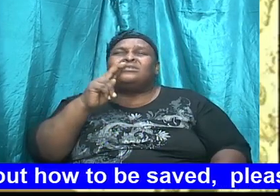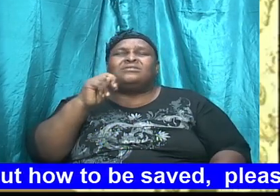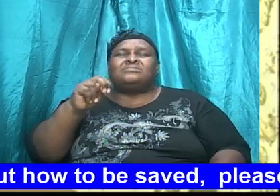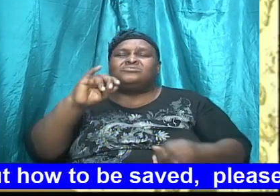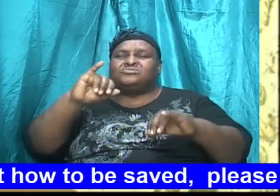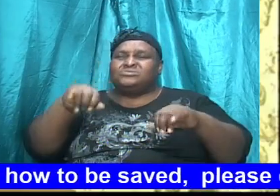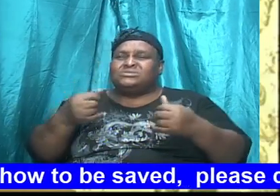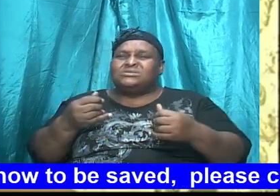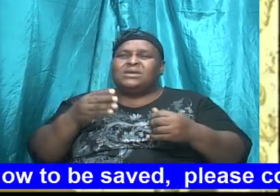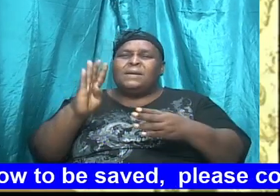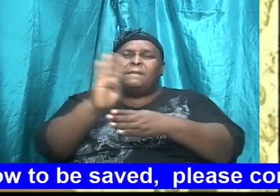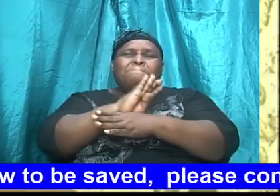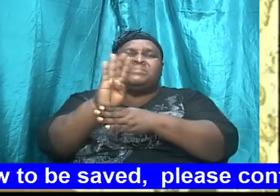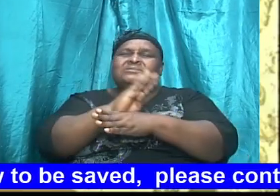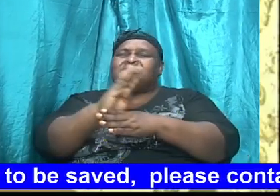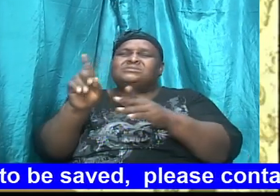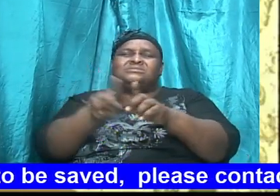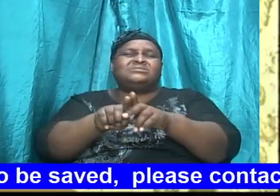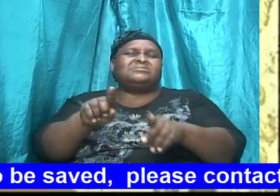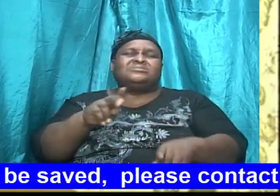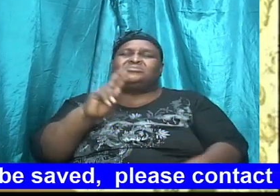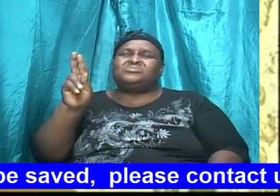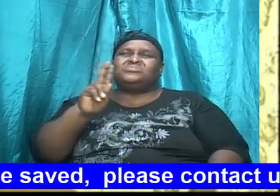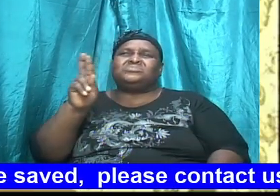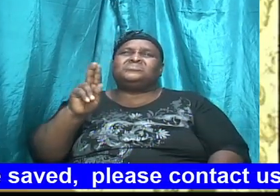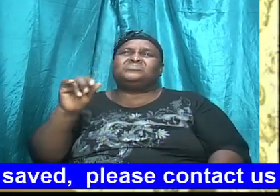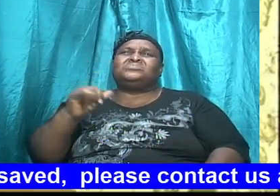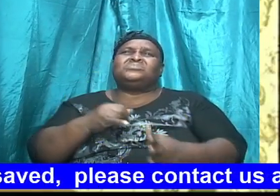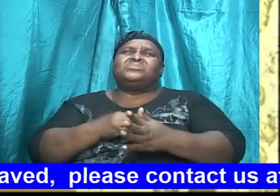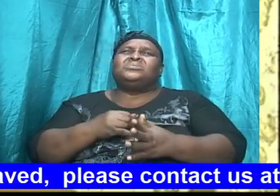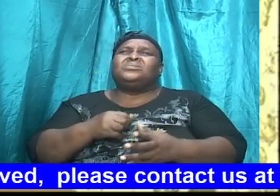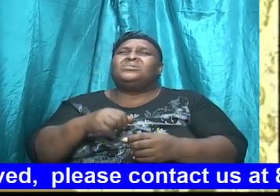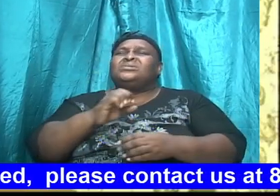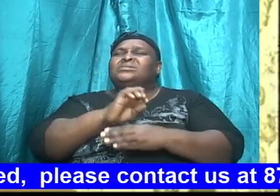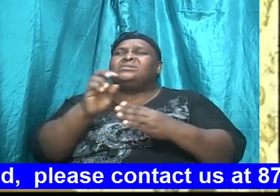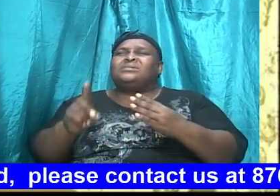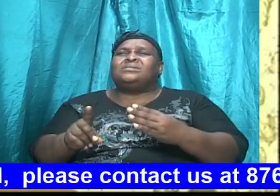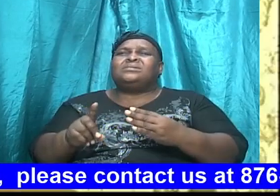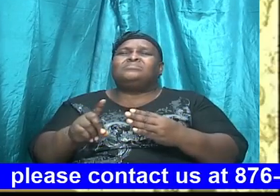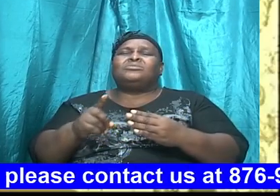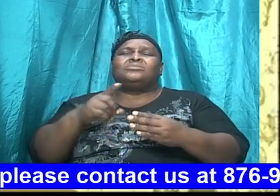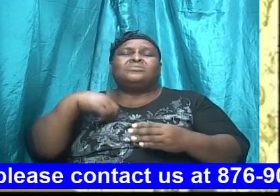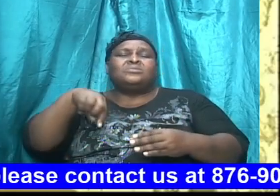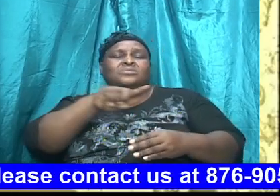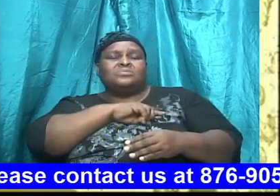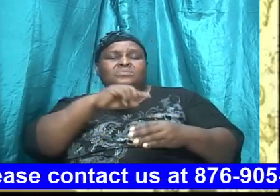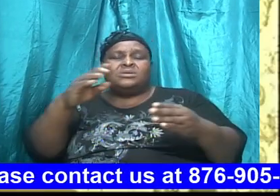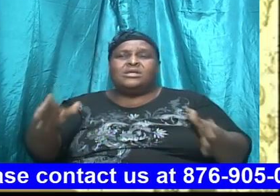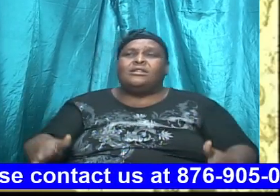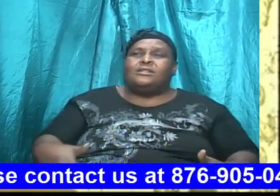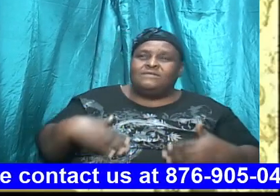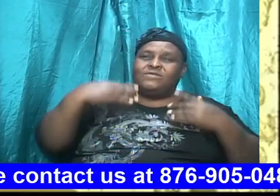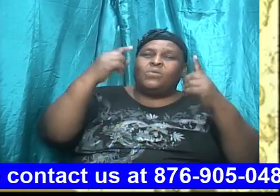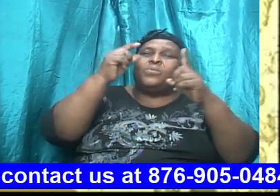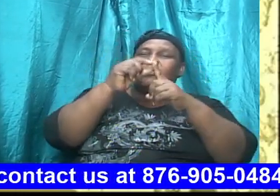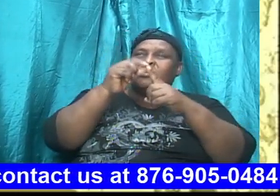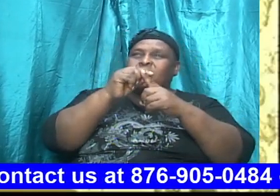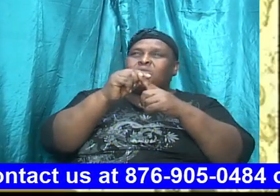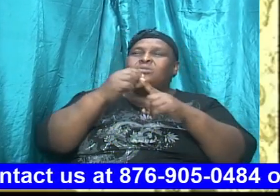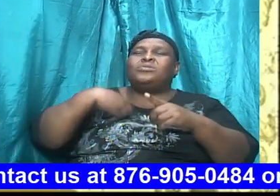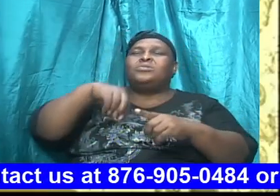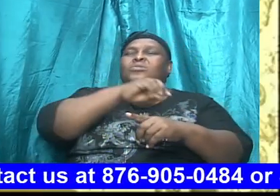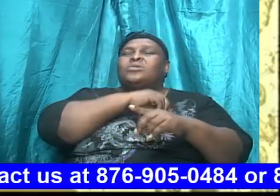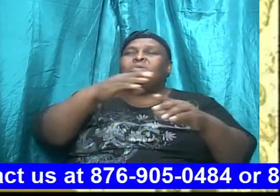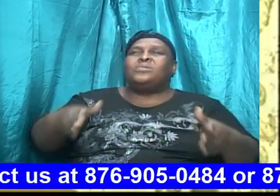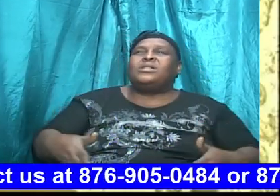be business as usual at the end, oh God, but that we will apply it to our hearts and that our lives